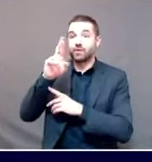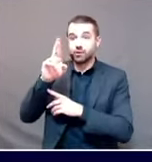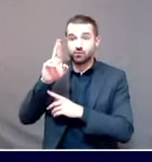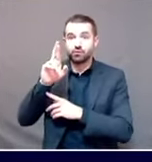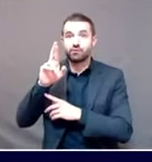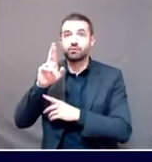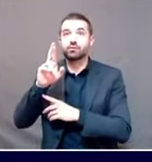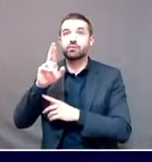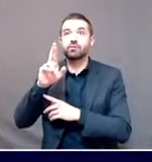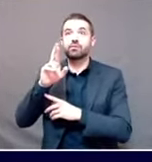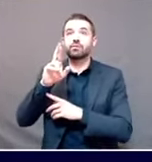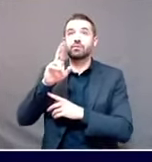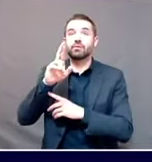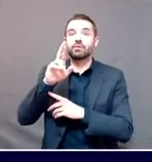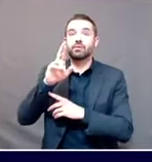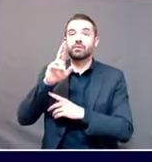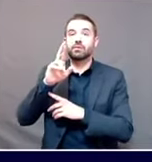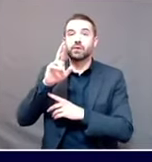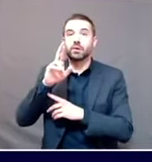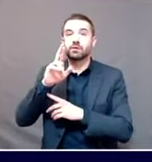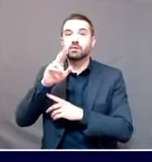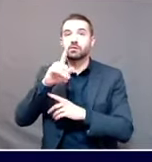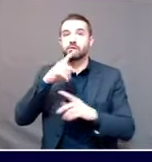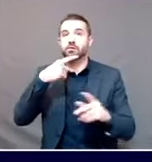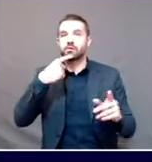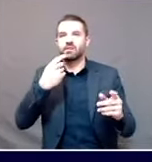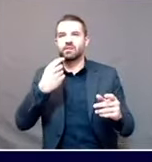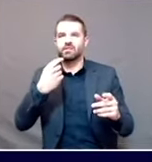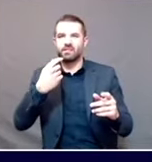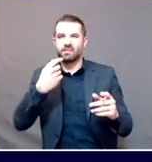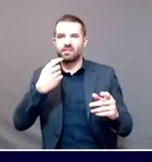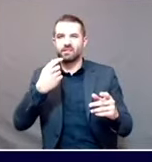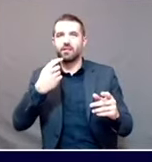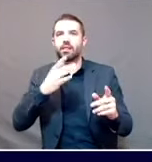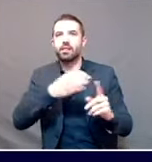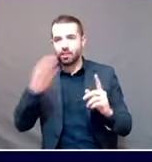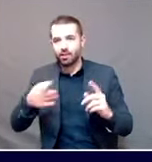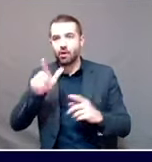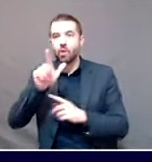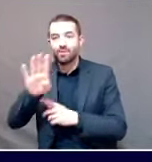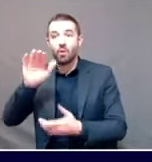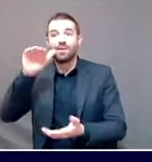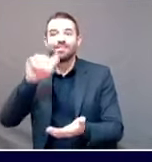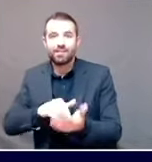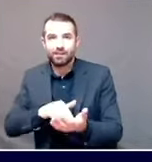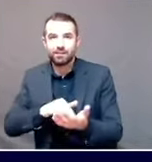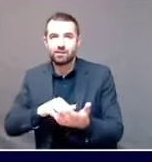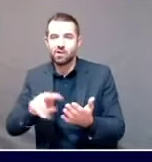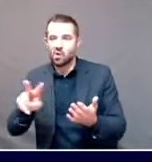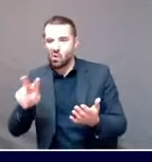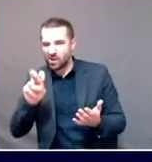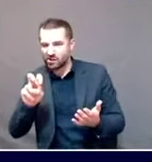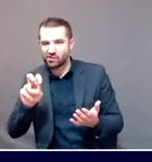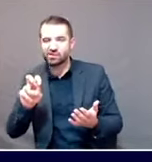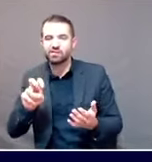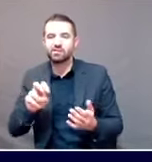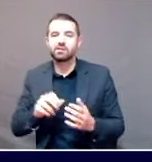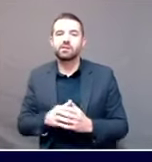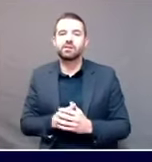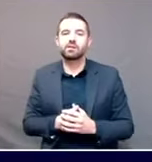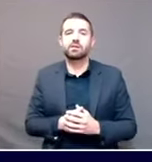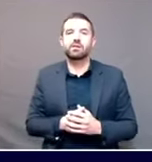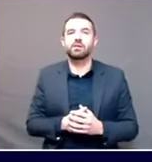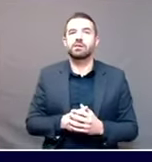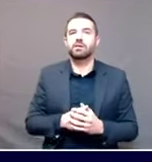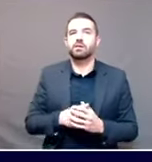in reserve. And then approximately 24,200 doses of, of the Moderna